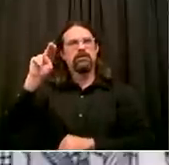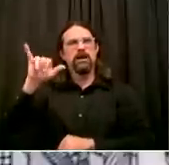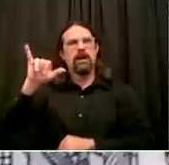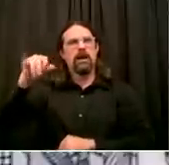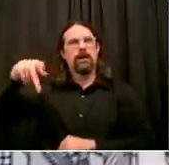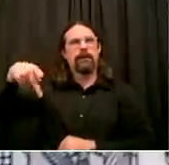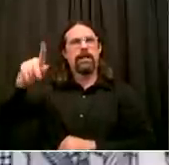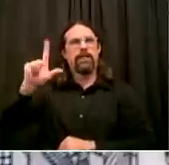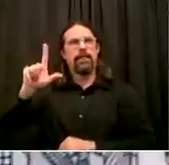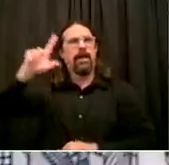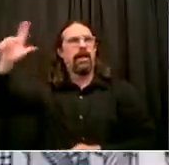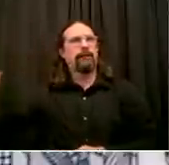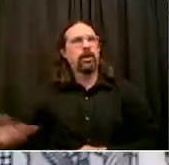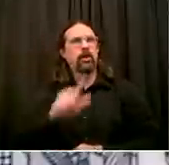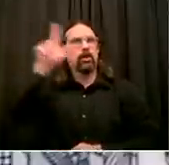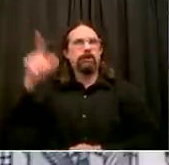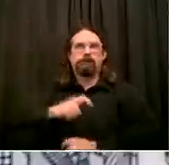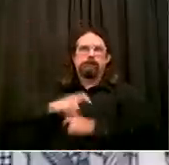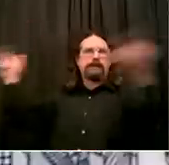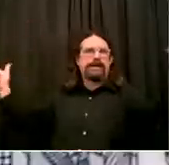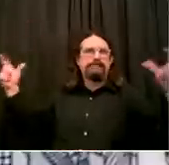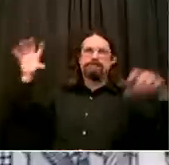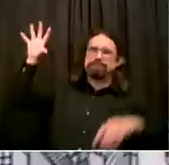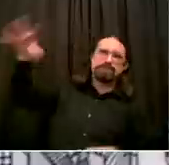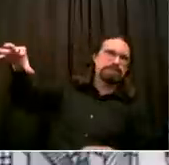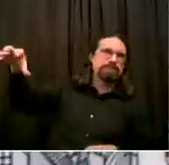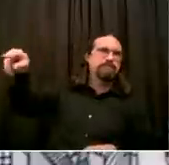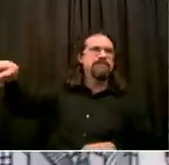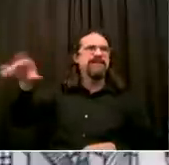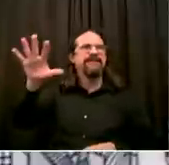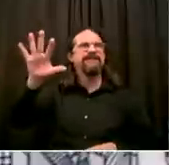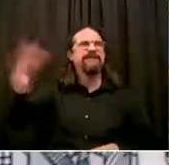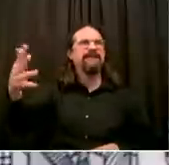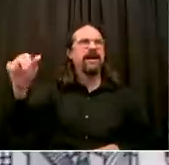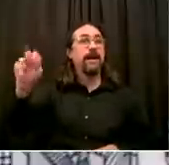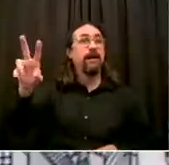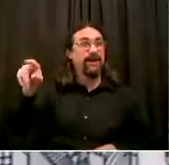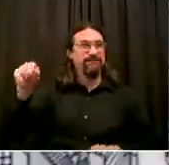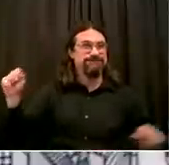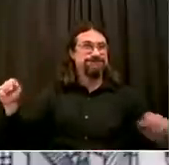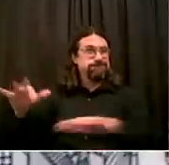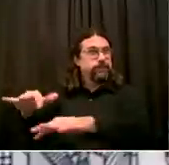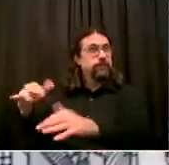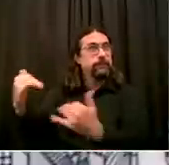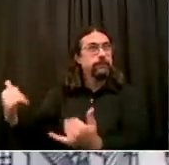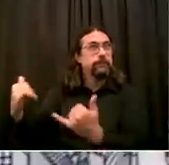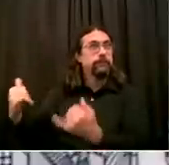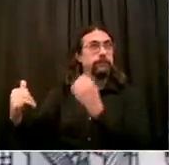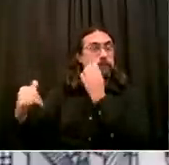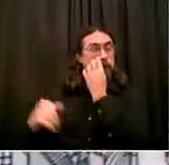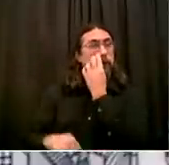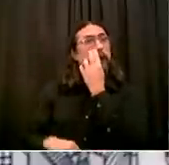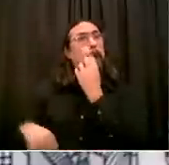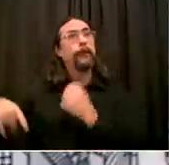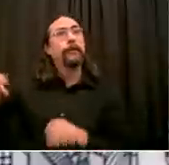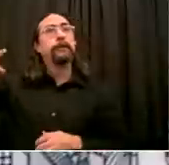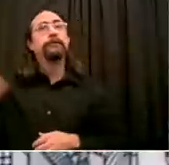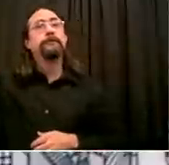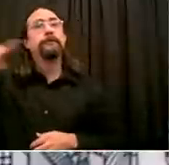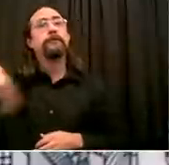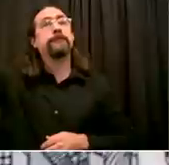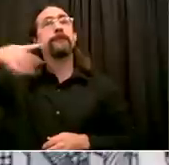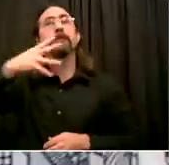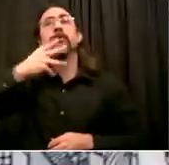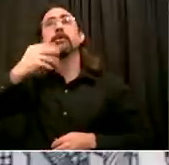this demonstration under the hashtag End Jew Hatred. That's their—I'm just taking it right from their press